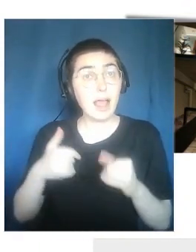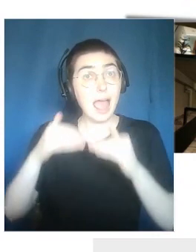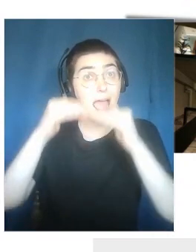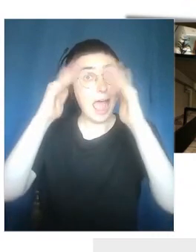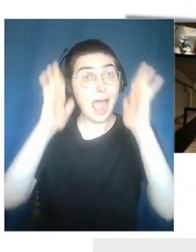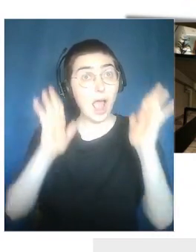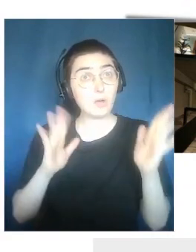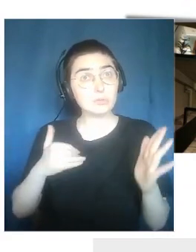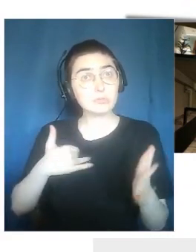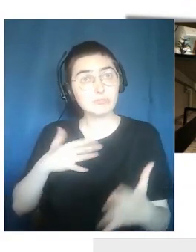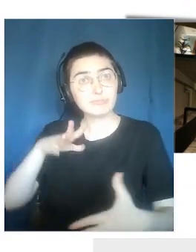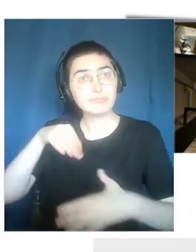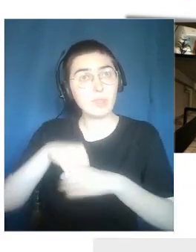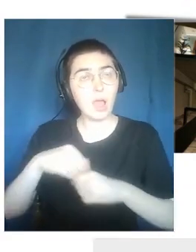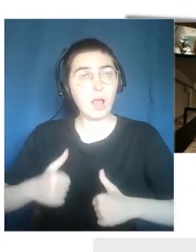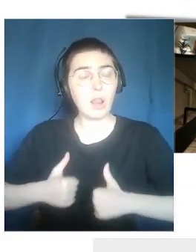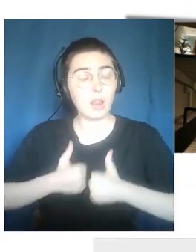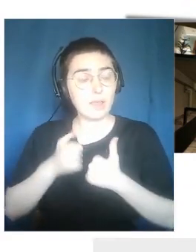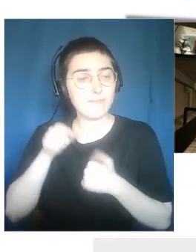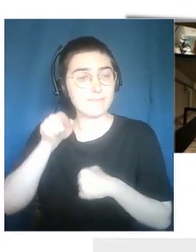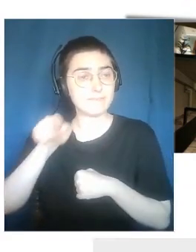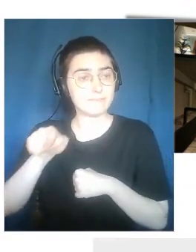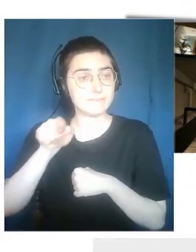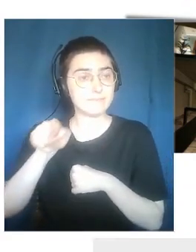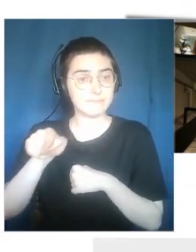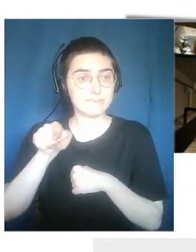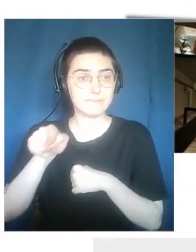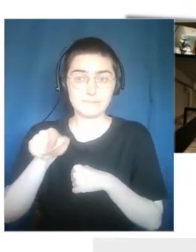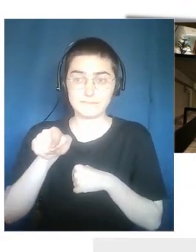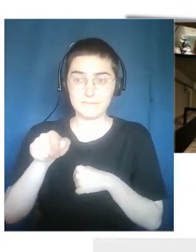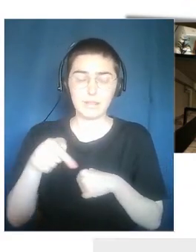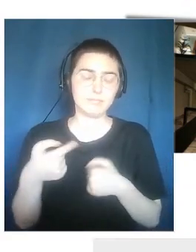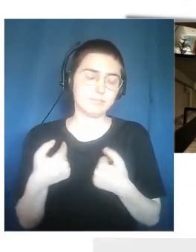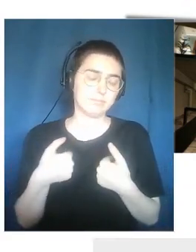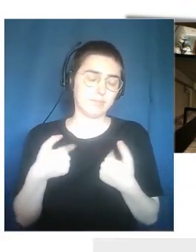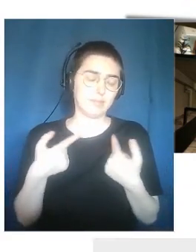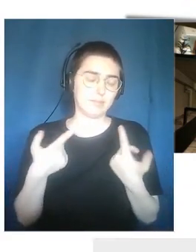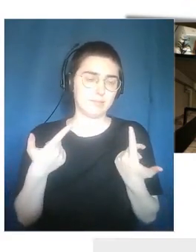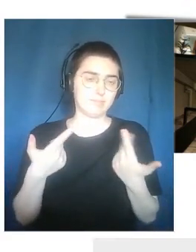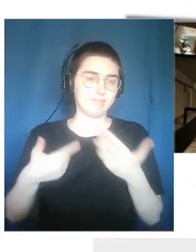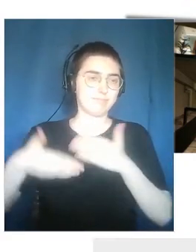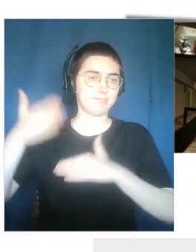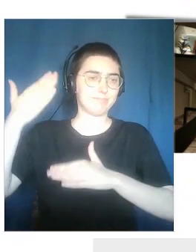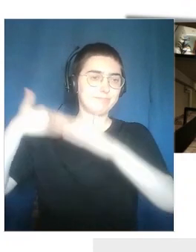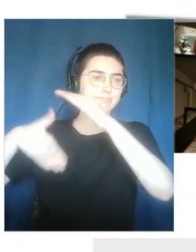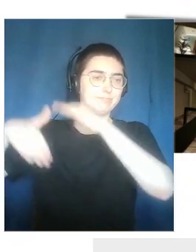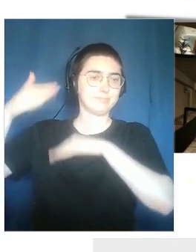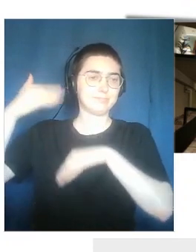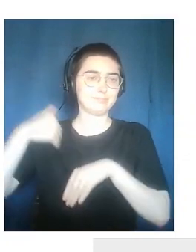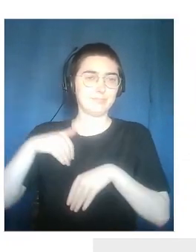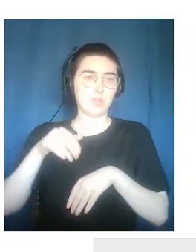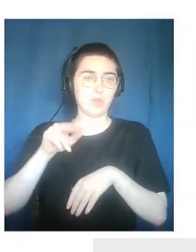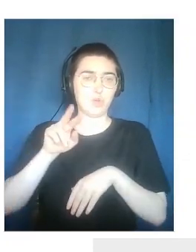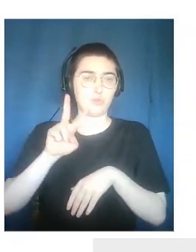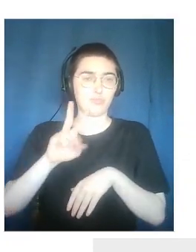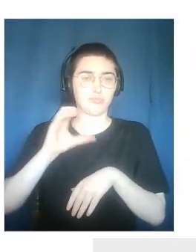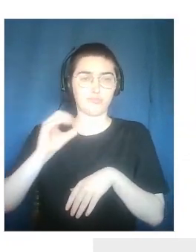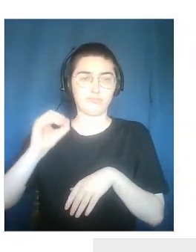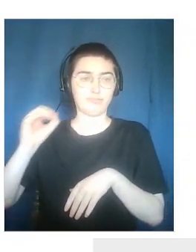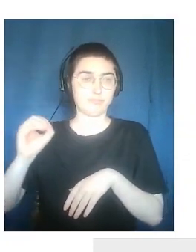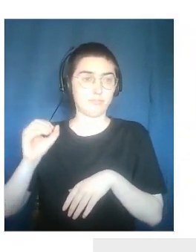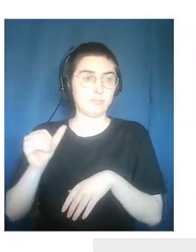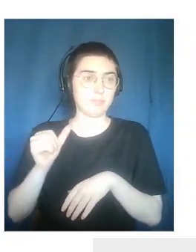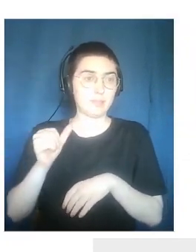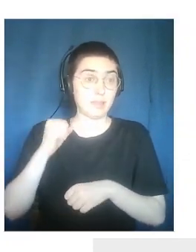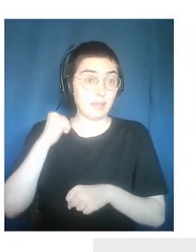footsteps. In order for them to feel an experience similar to